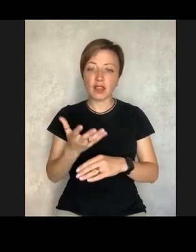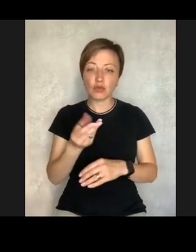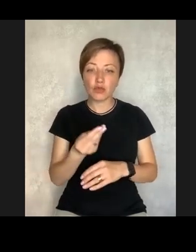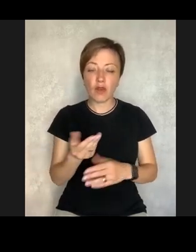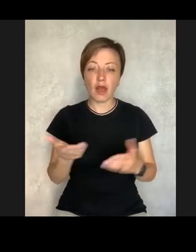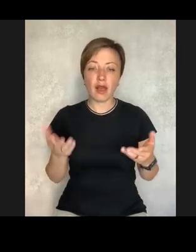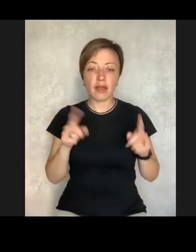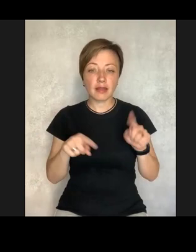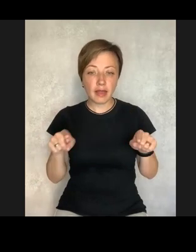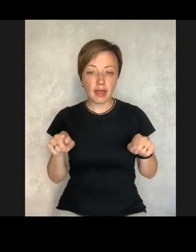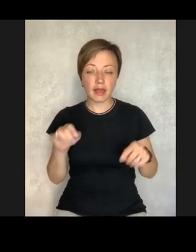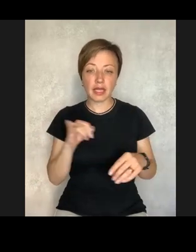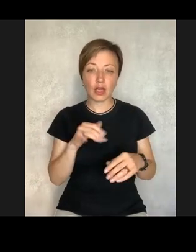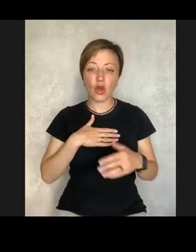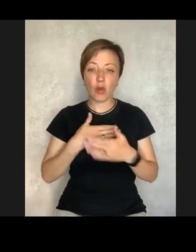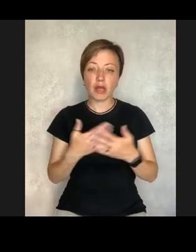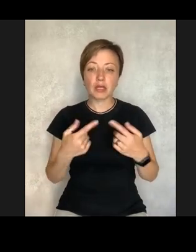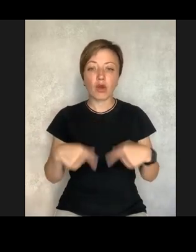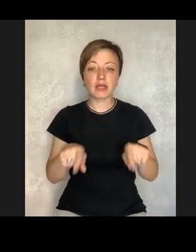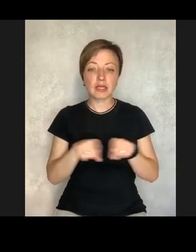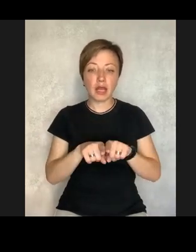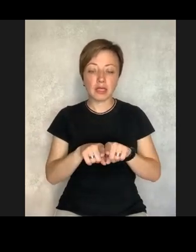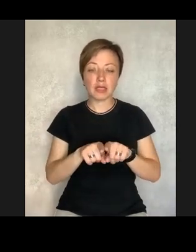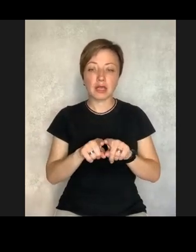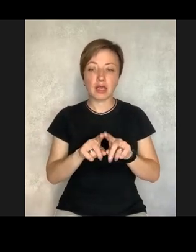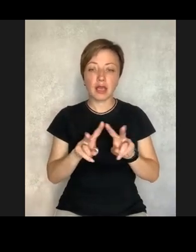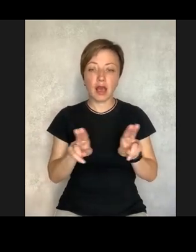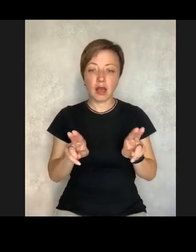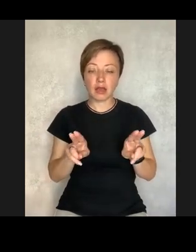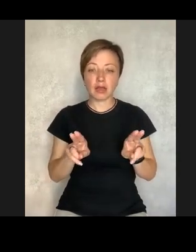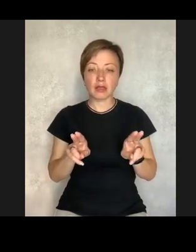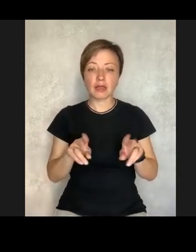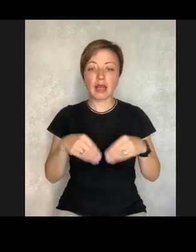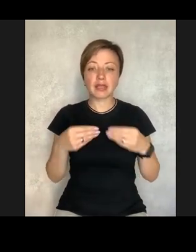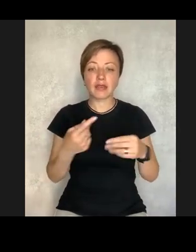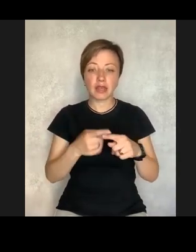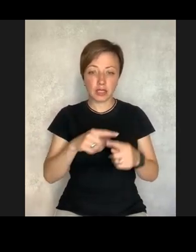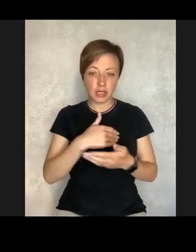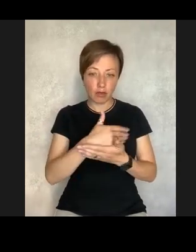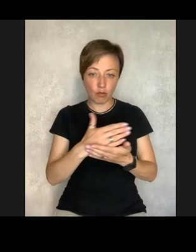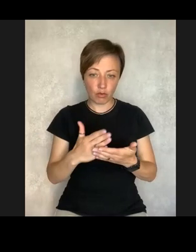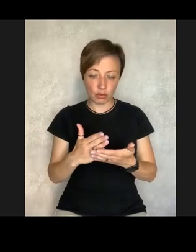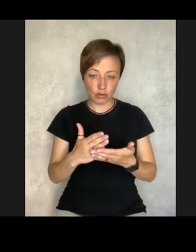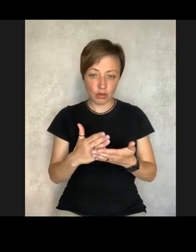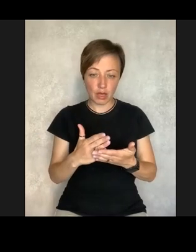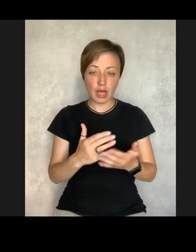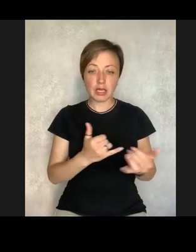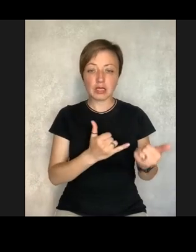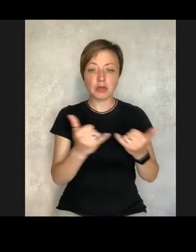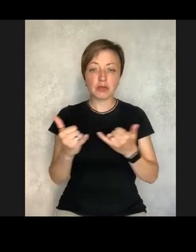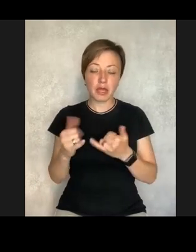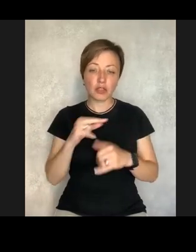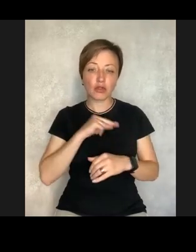the facilities, the premises, the funding, and the NGOs as the service providers